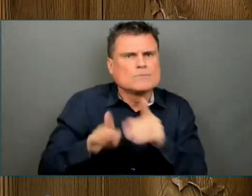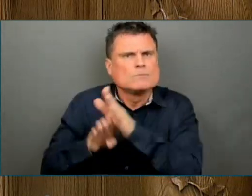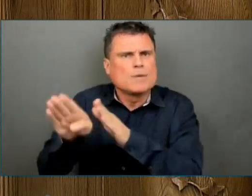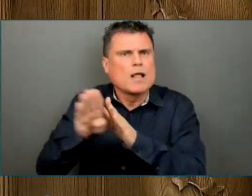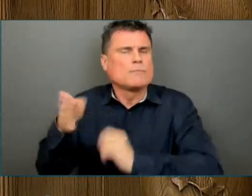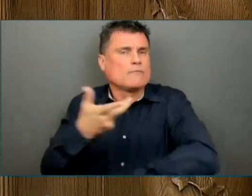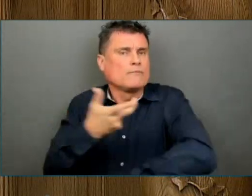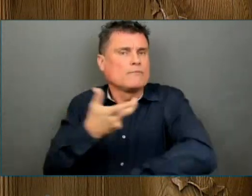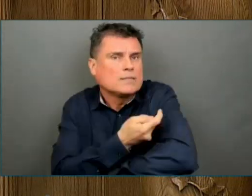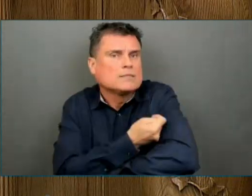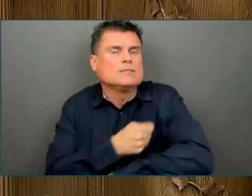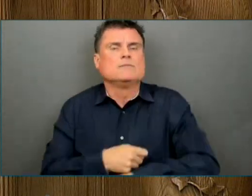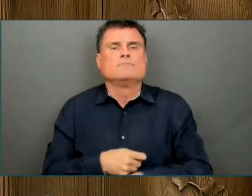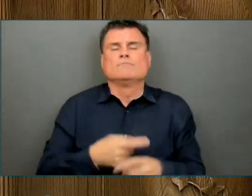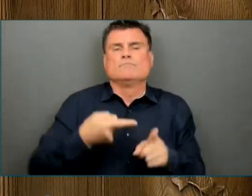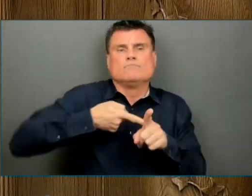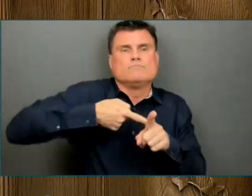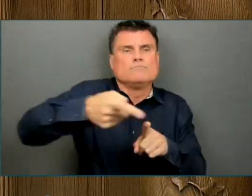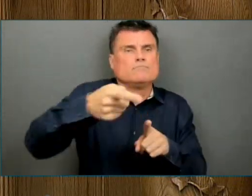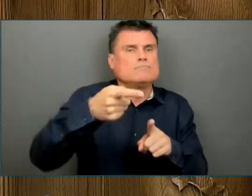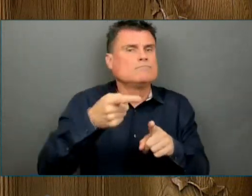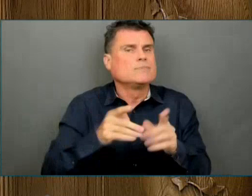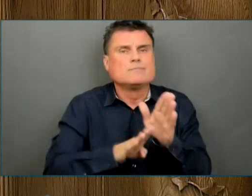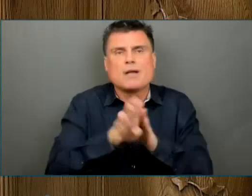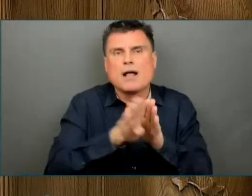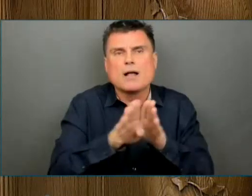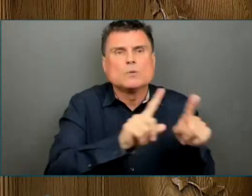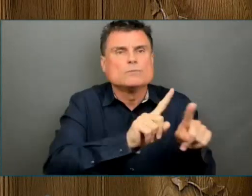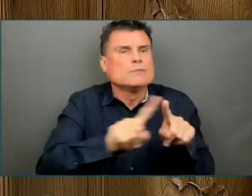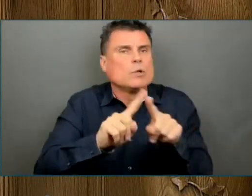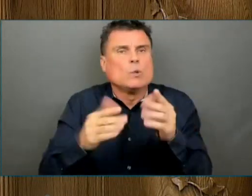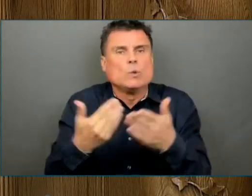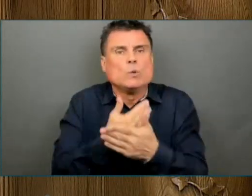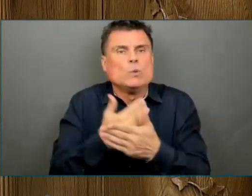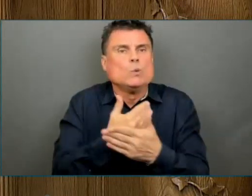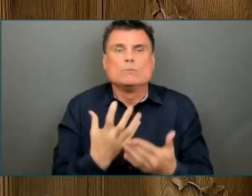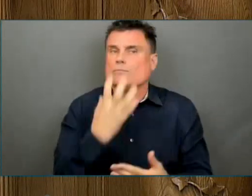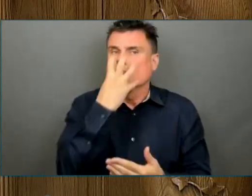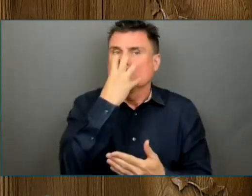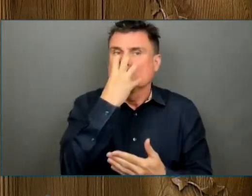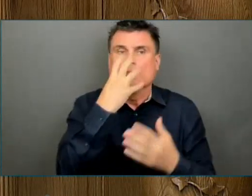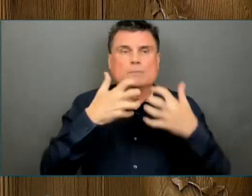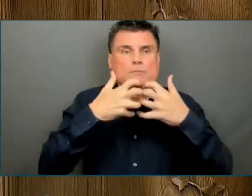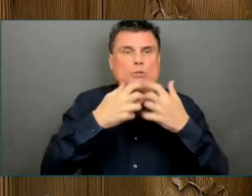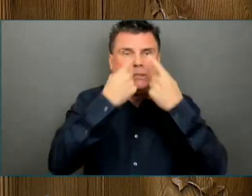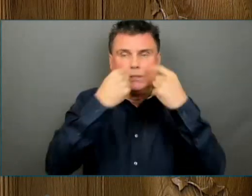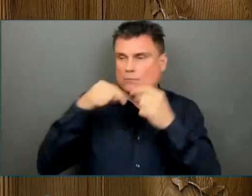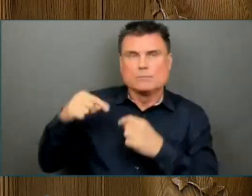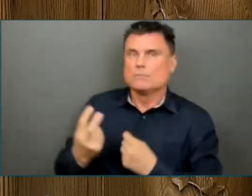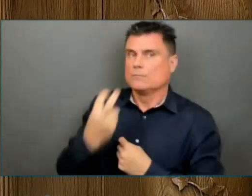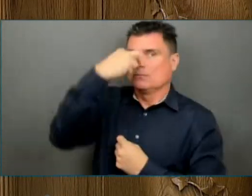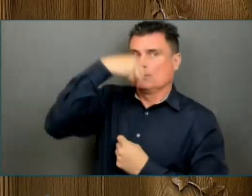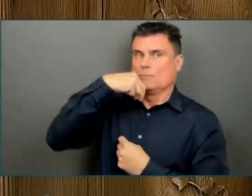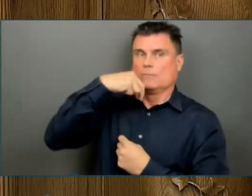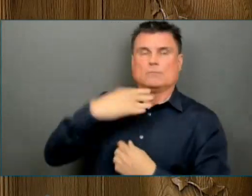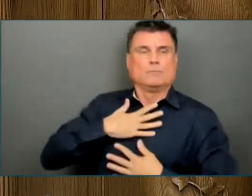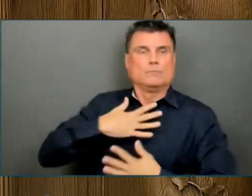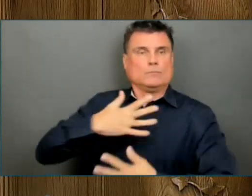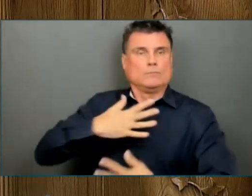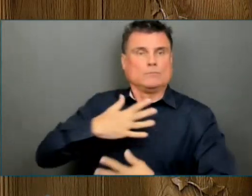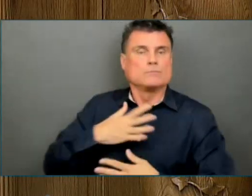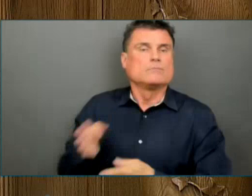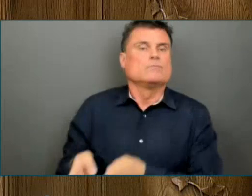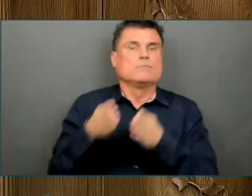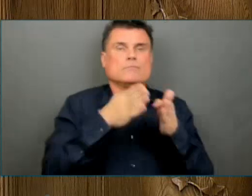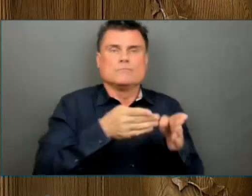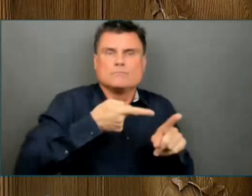hospitals. Not only will their work help to bring us out of the pandemic, it will position our province for success in